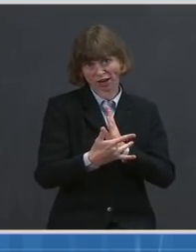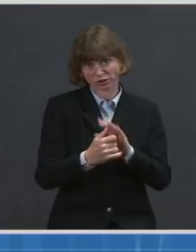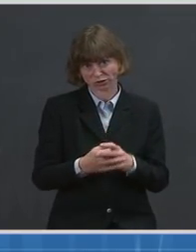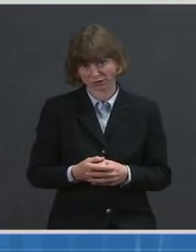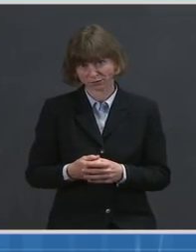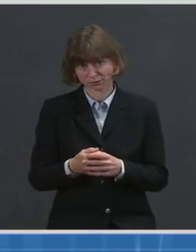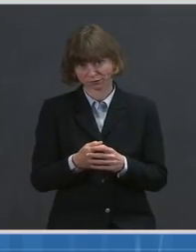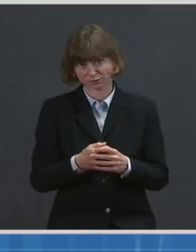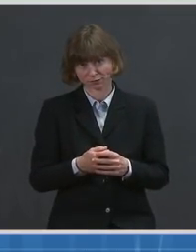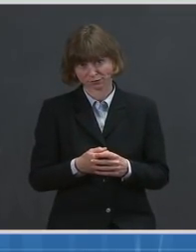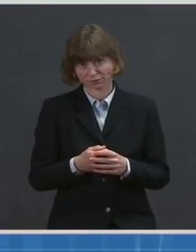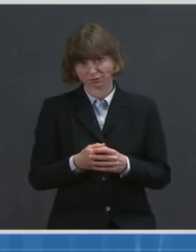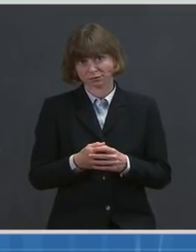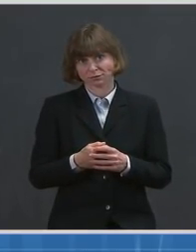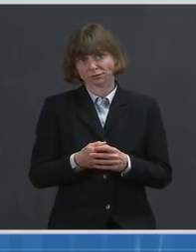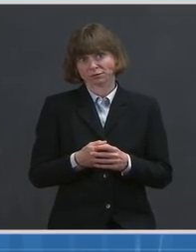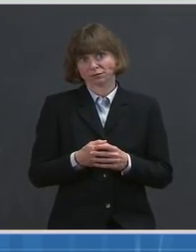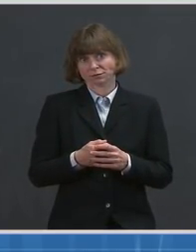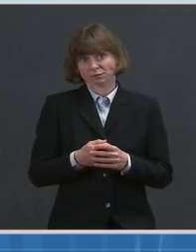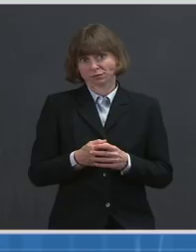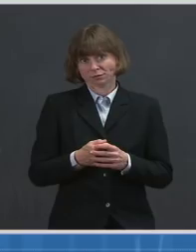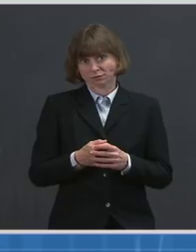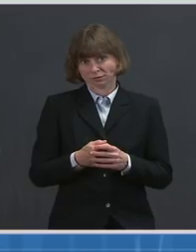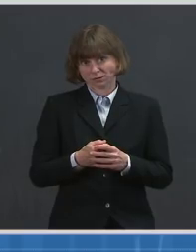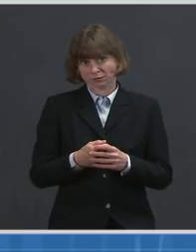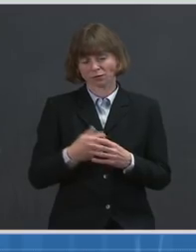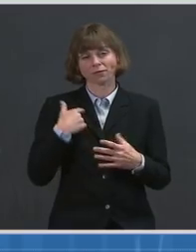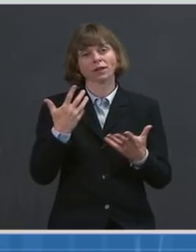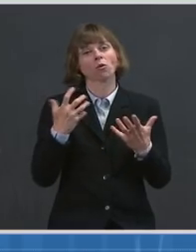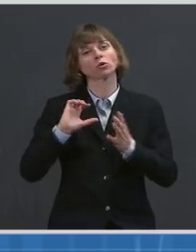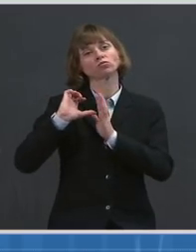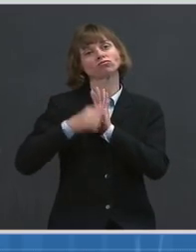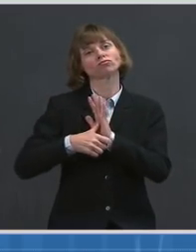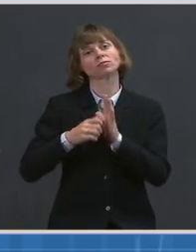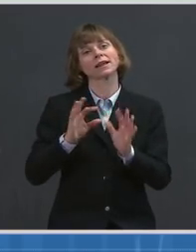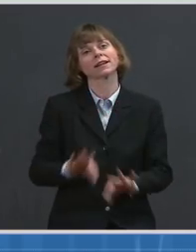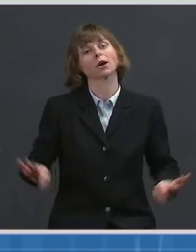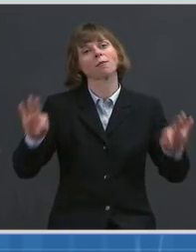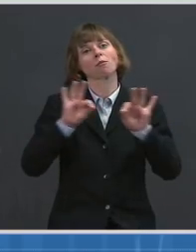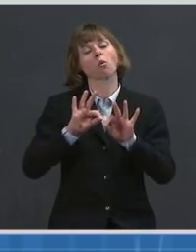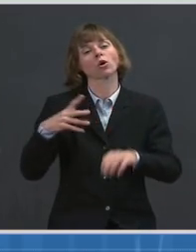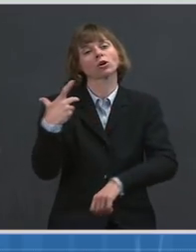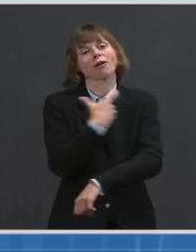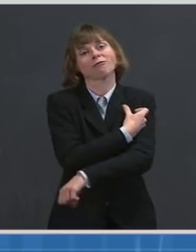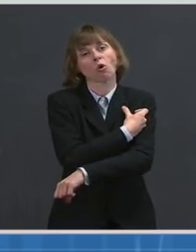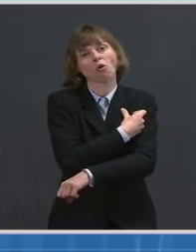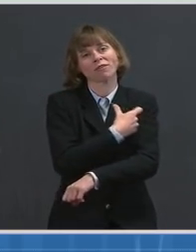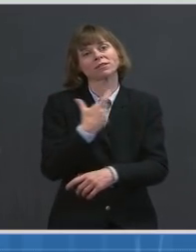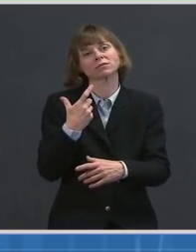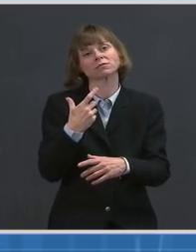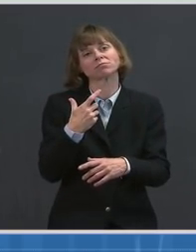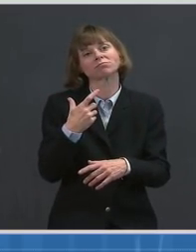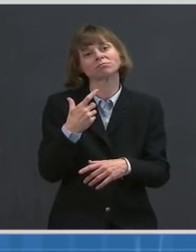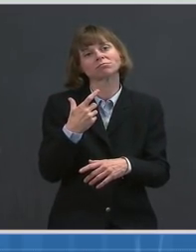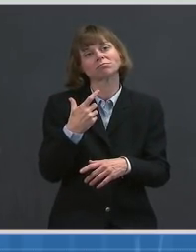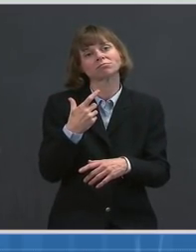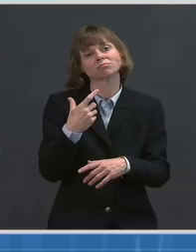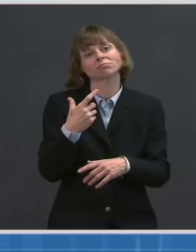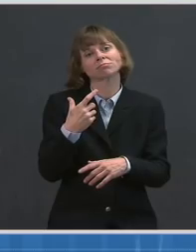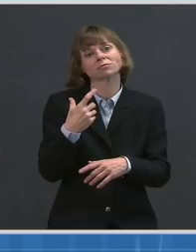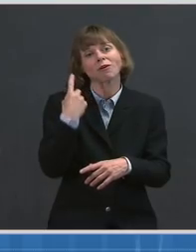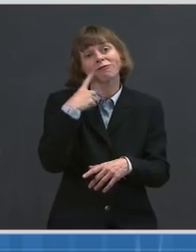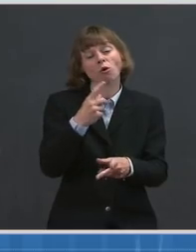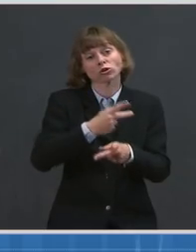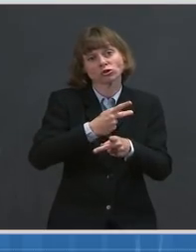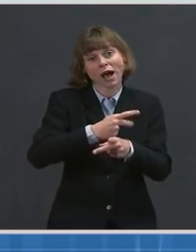guidance emphasizes the importance of COVID-19 vaccination as an additional layer of prevention for child care workers. I